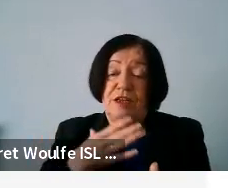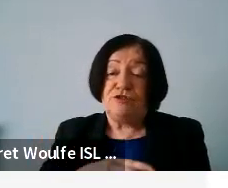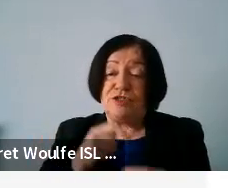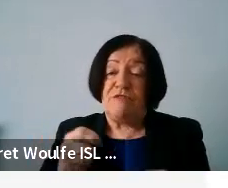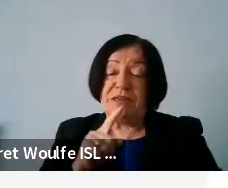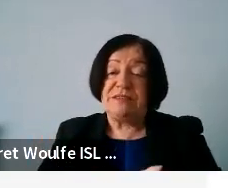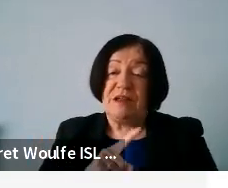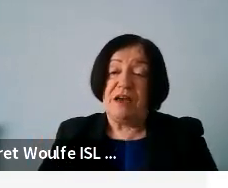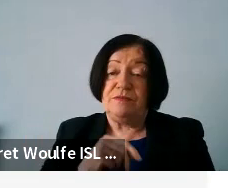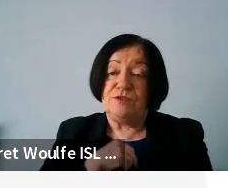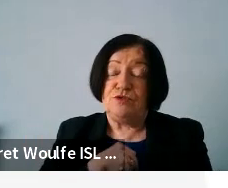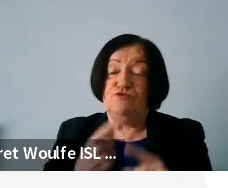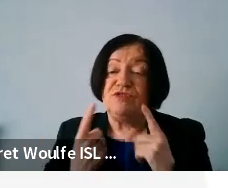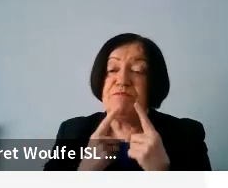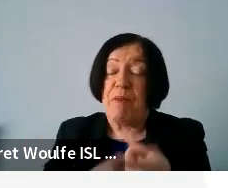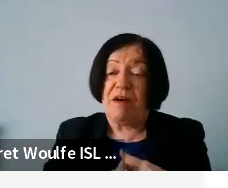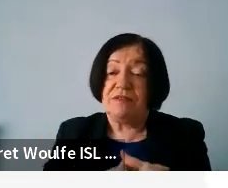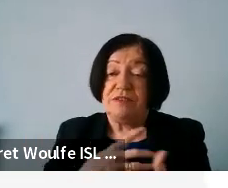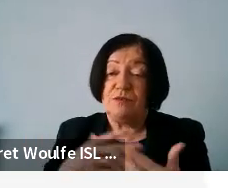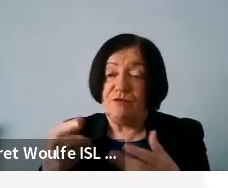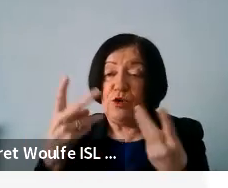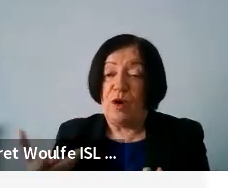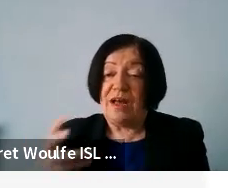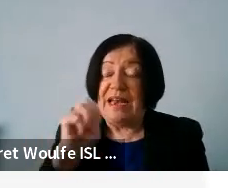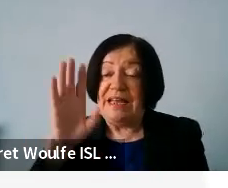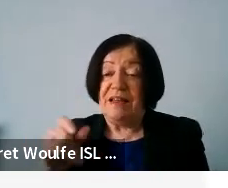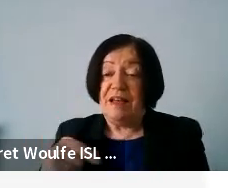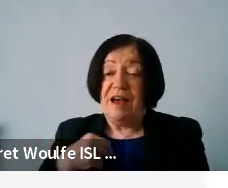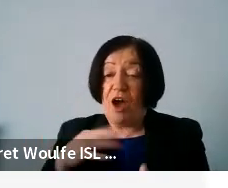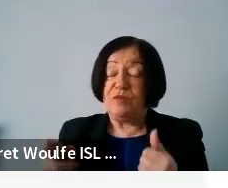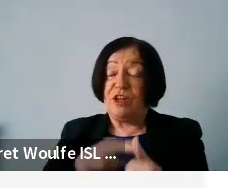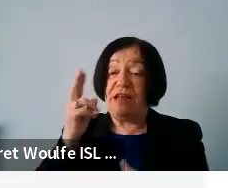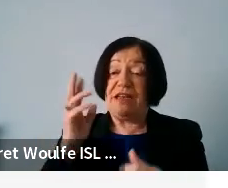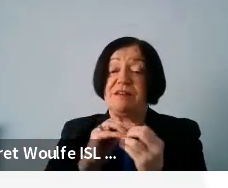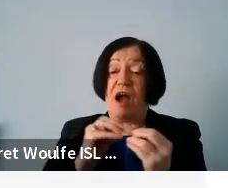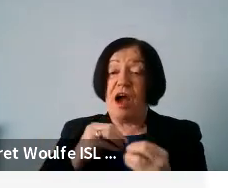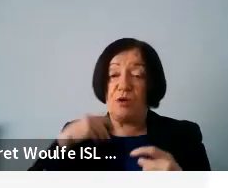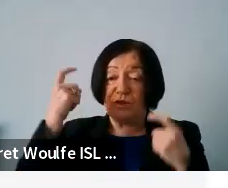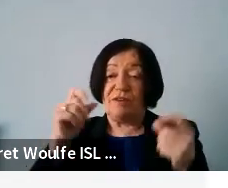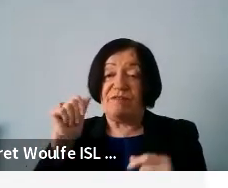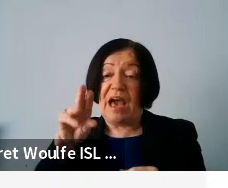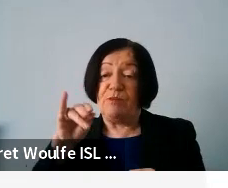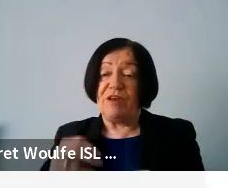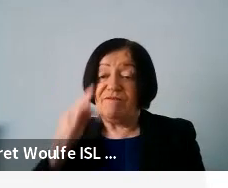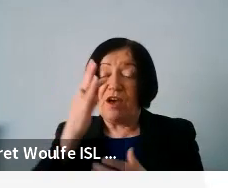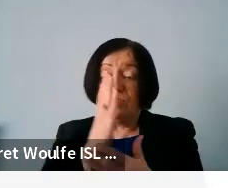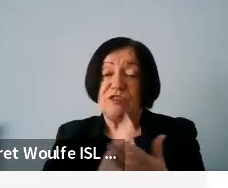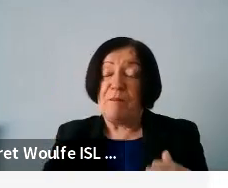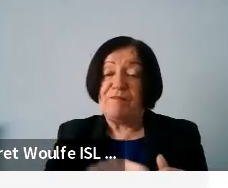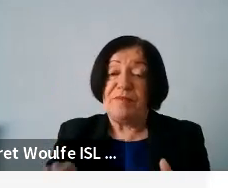time to respond, whatever you want to Lisa. Sure. I was already commenting. was wondering if Anne-Marie found some of the